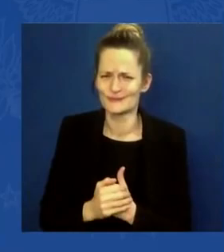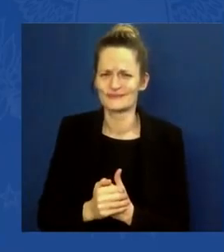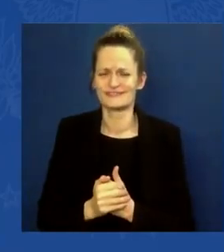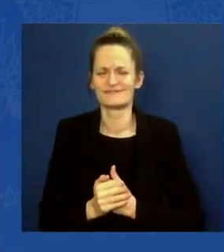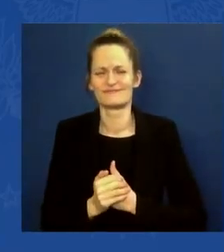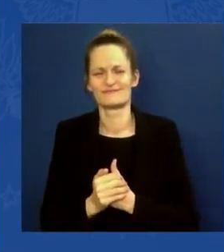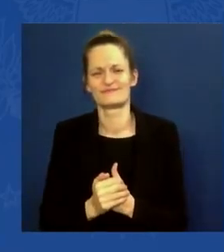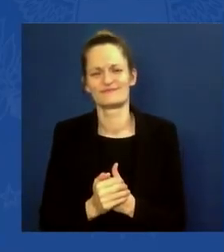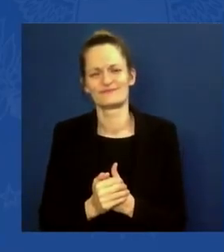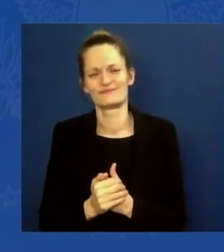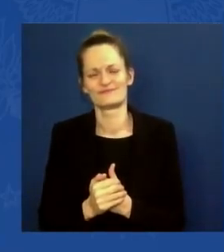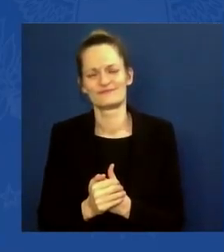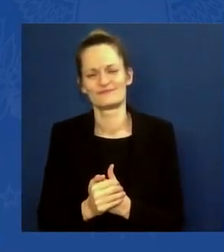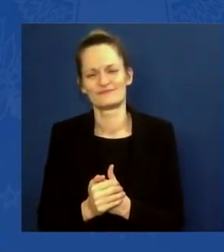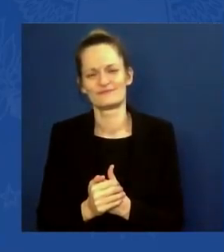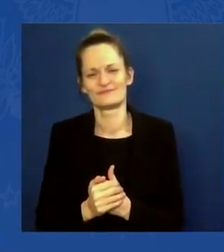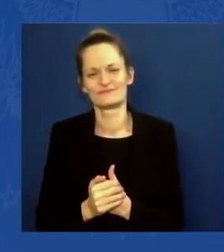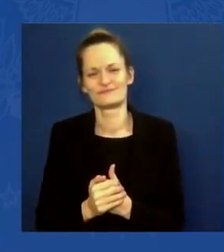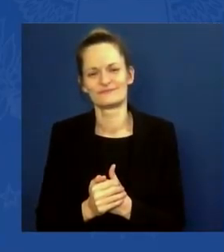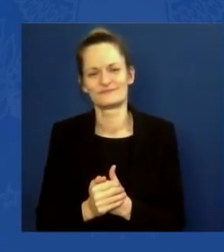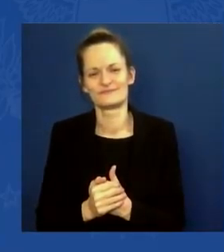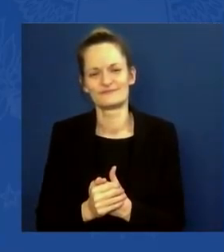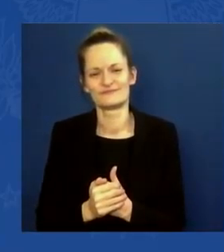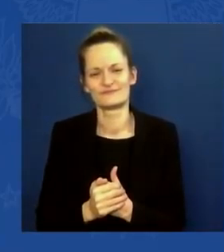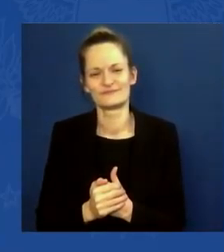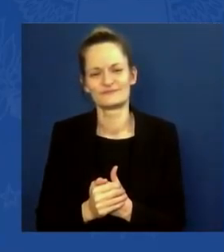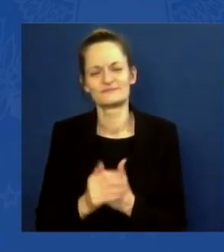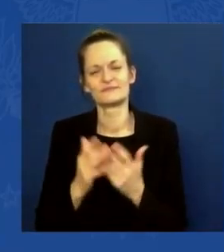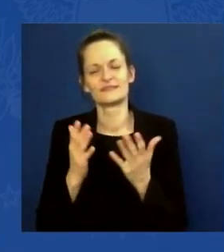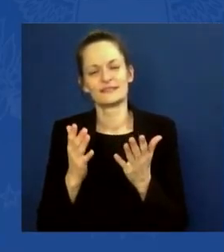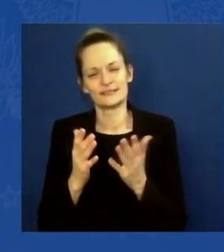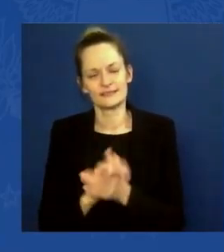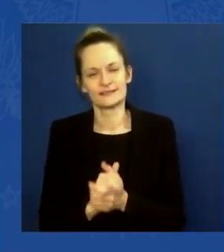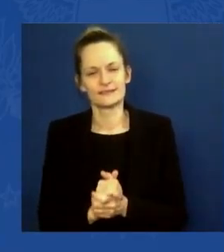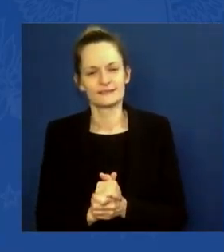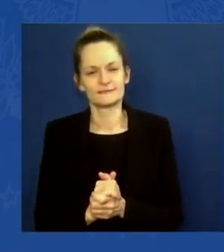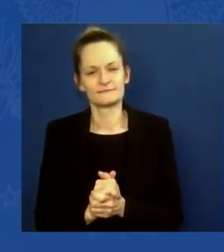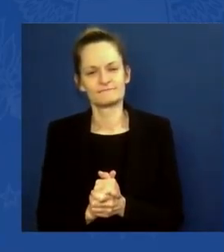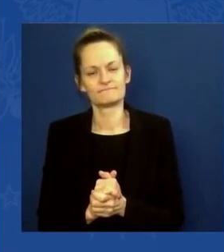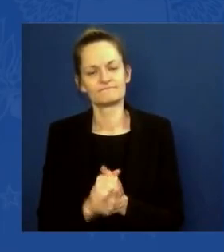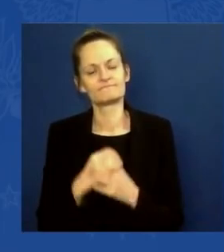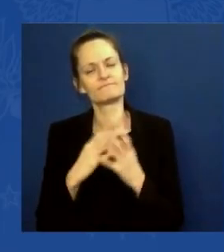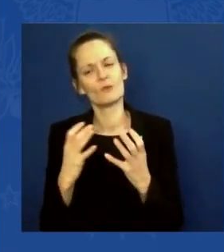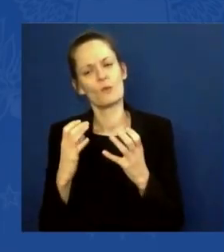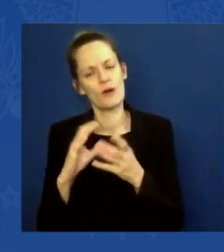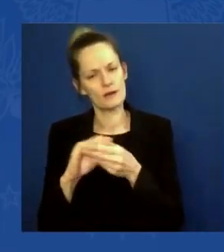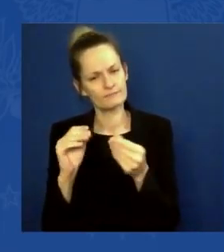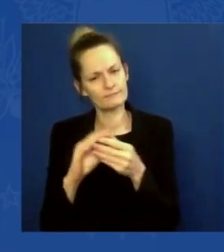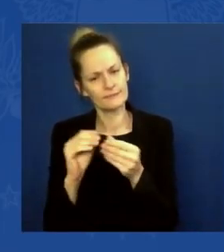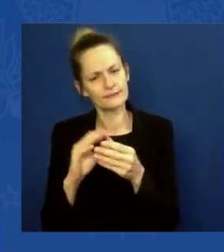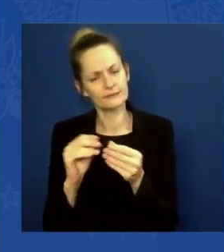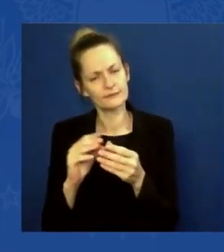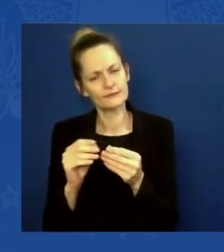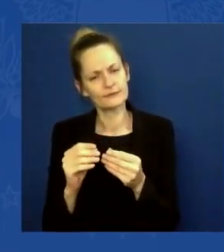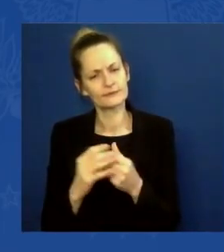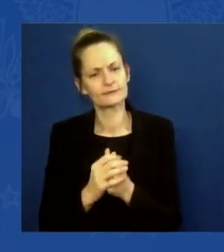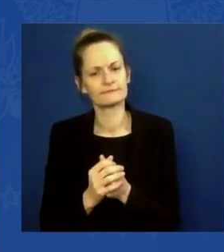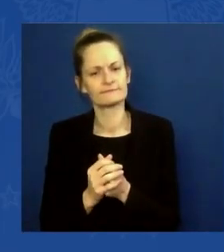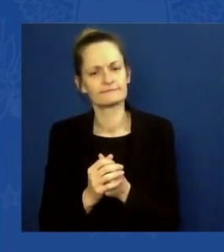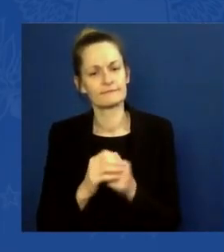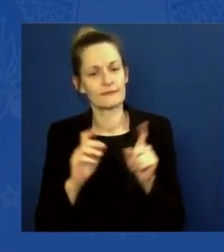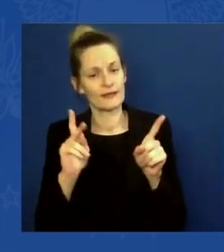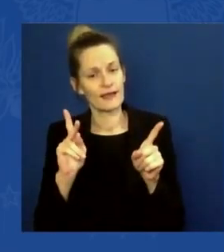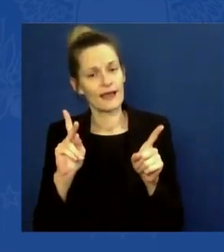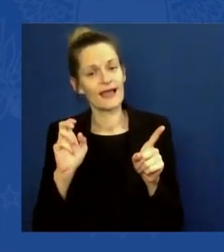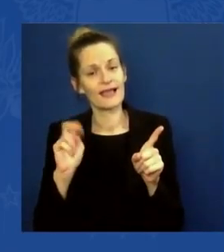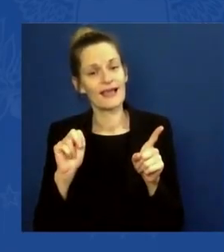mention that the senator and my nominee for ambassador to Mexico is Ken Salazar. And I'm glad to